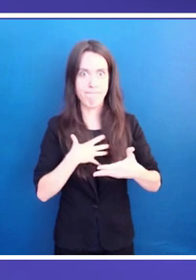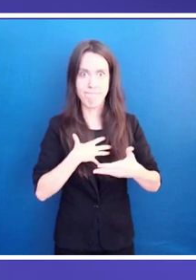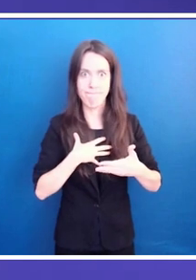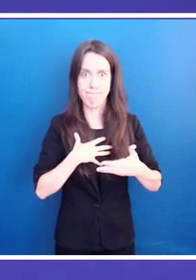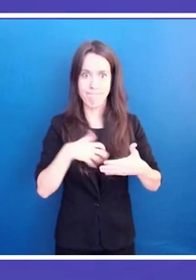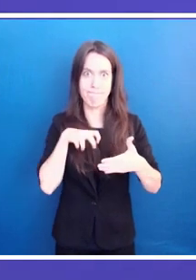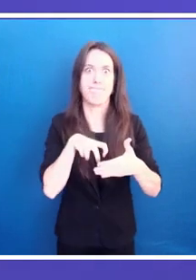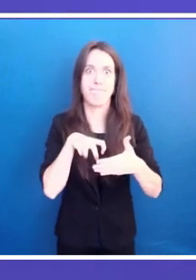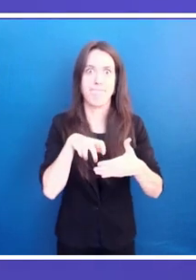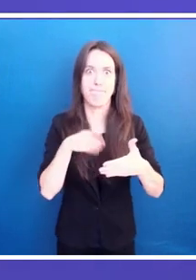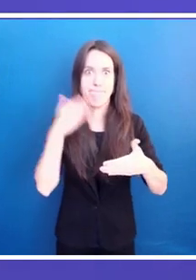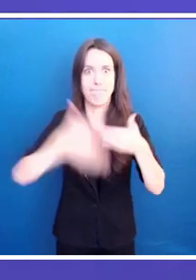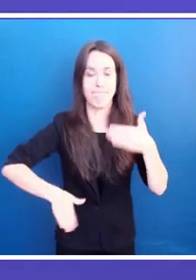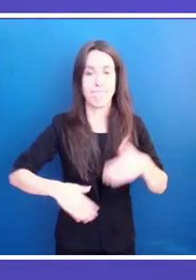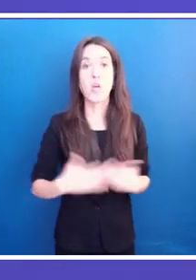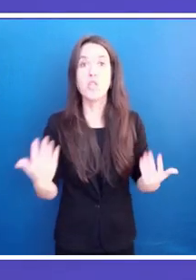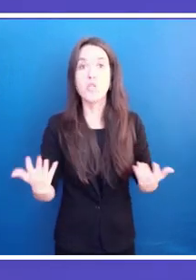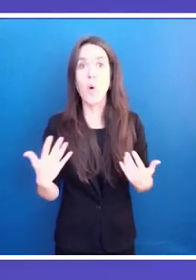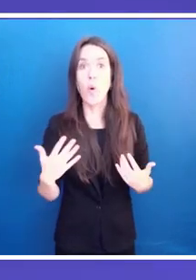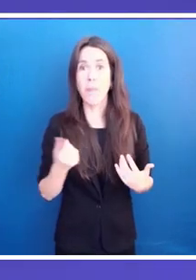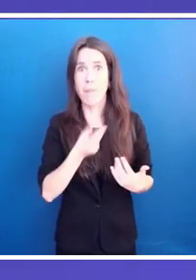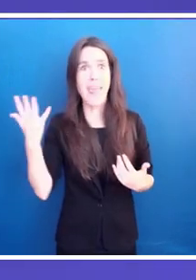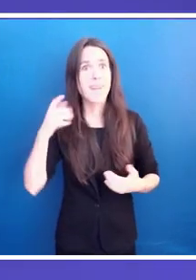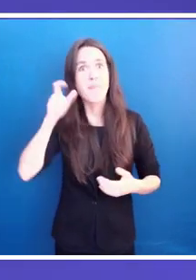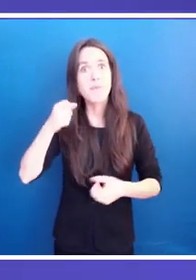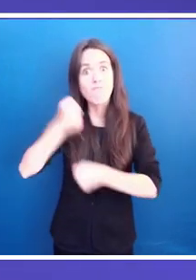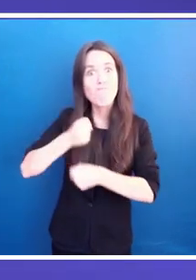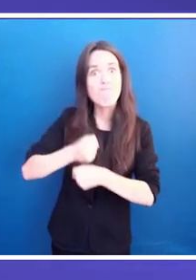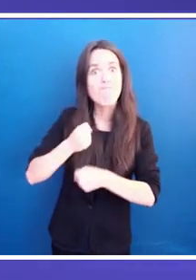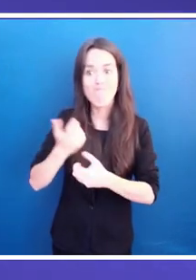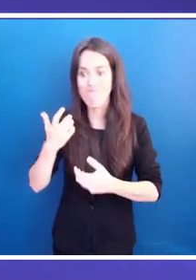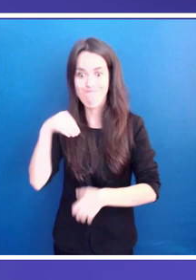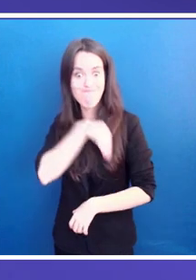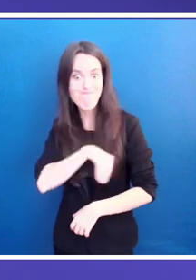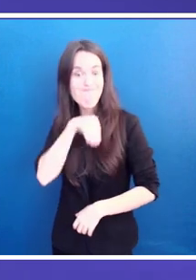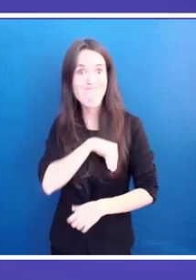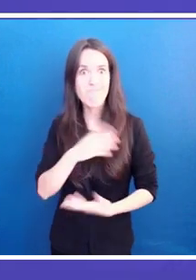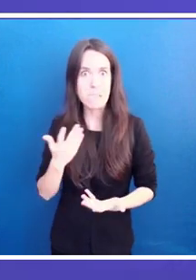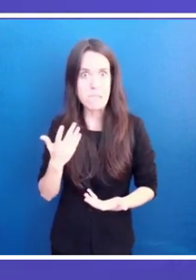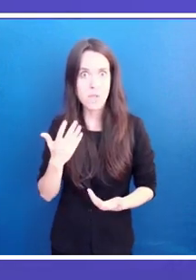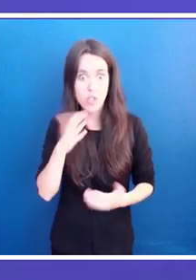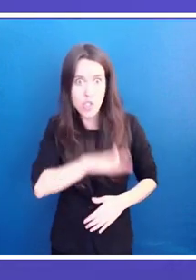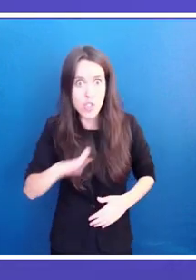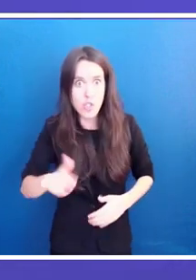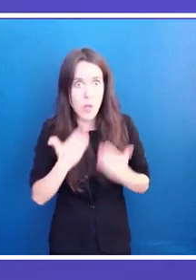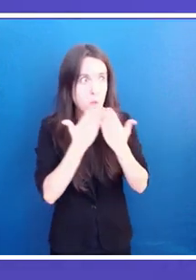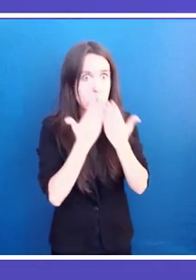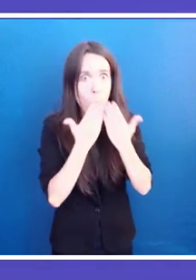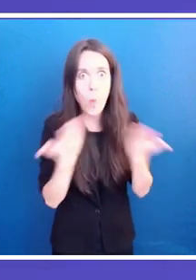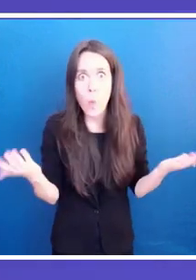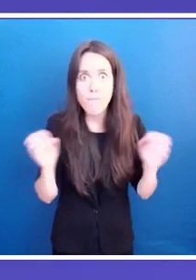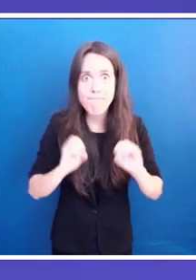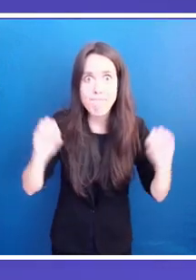This is why the daily workers have lost their daily livelihood. Children can no longer attend school. They can no longer attend